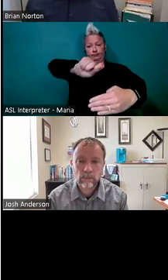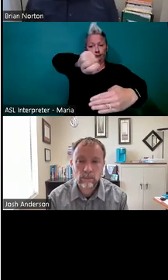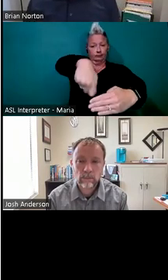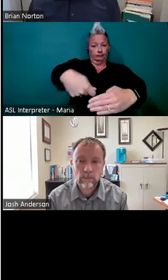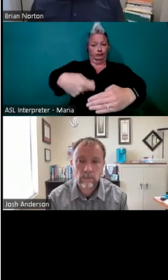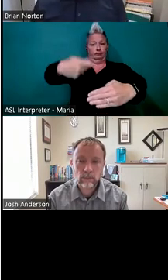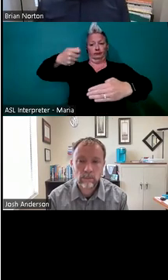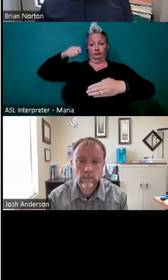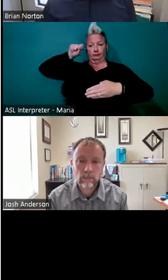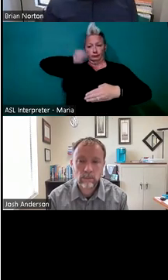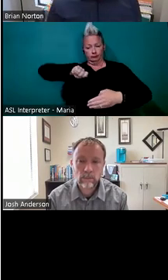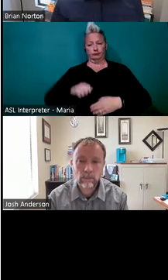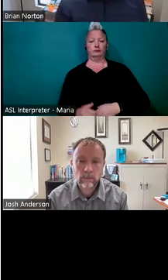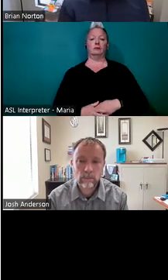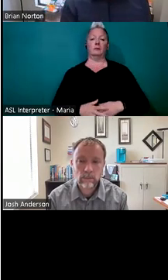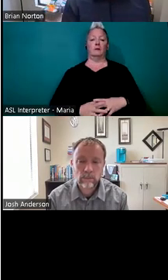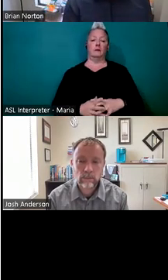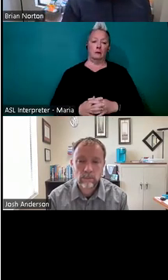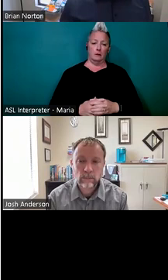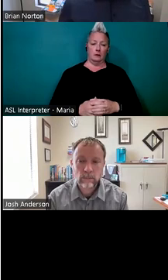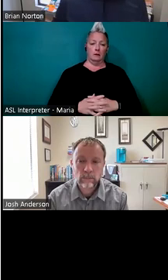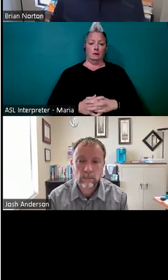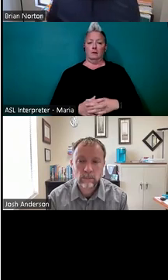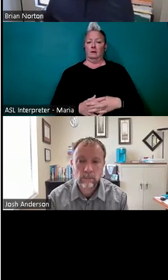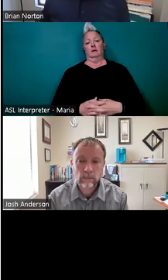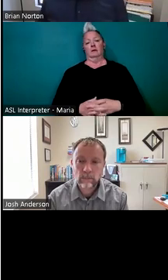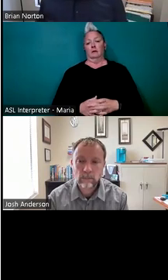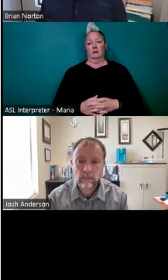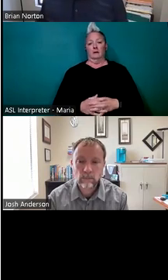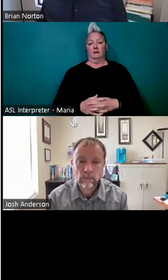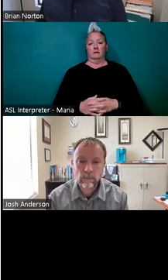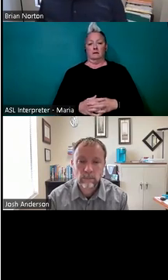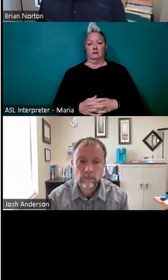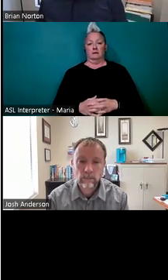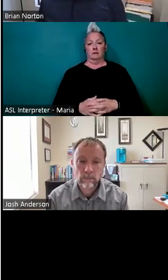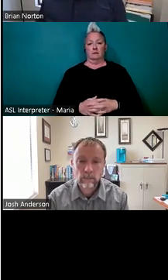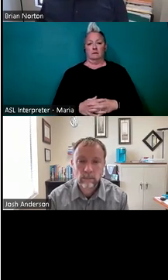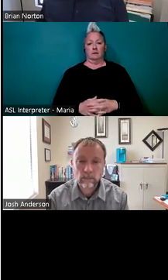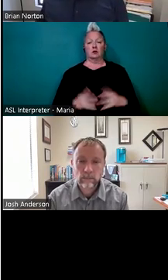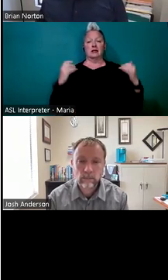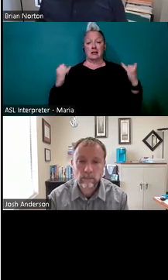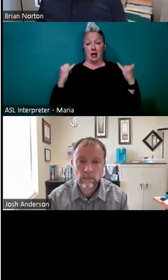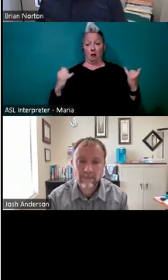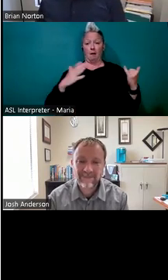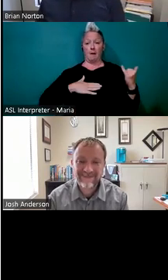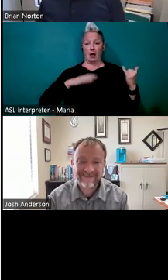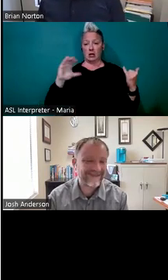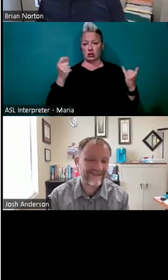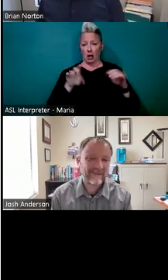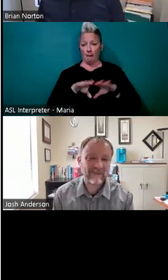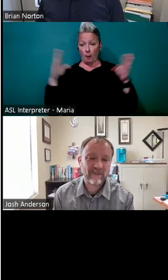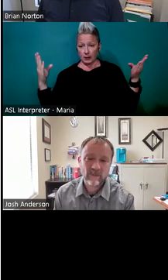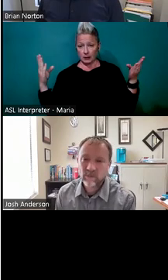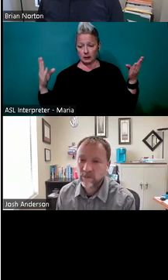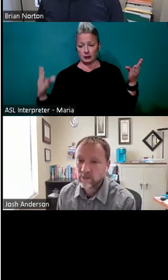front of that deli counter. And so with that, um, I am expanding my chat on my window, um, and